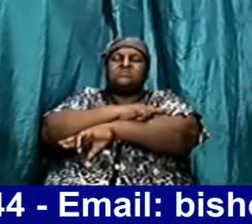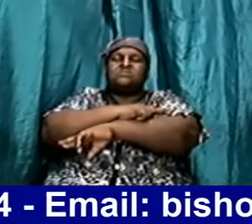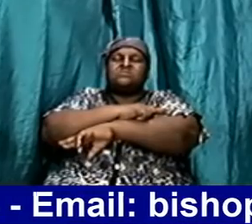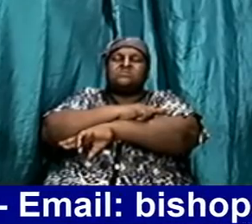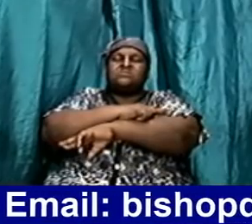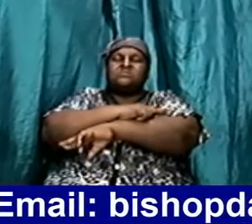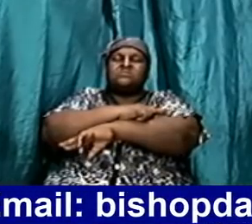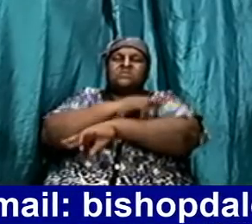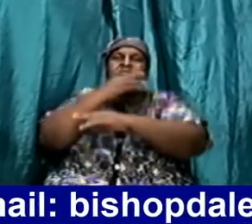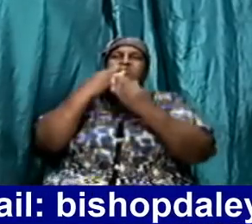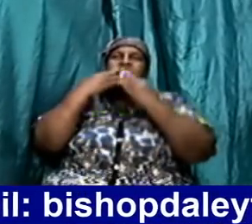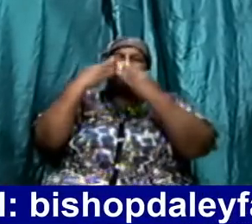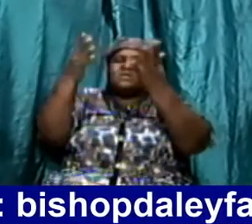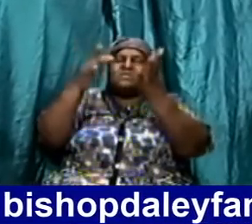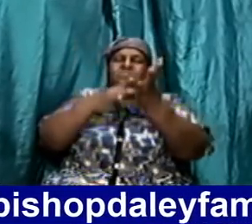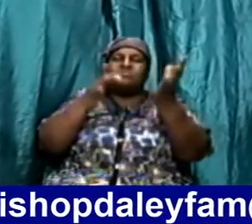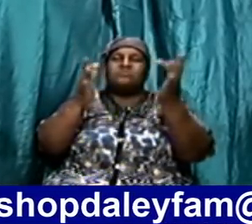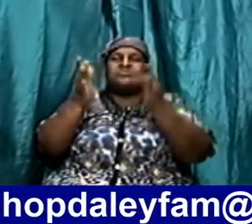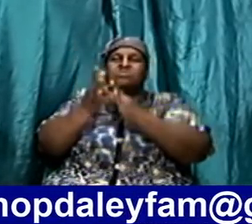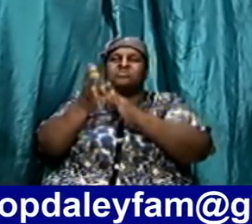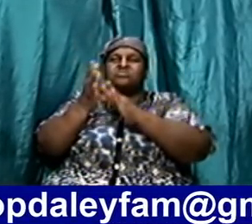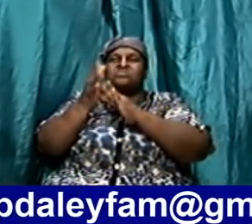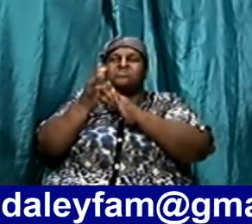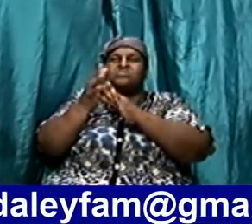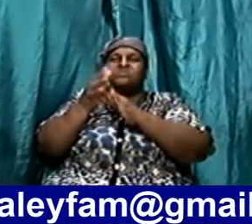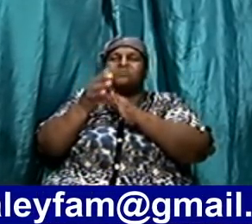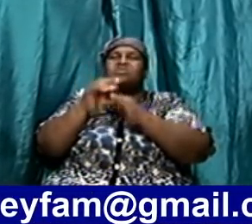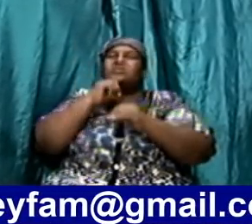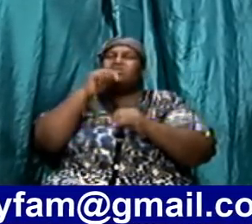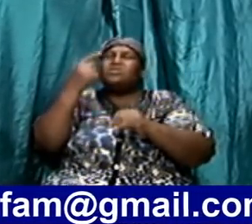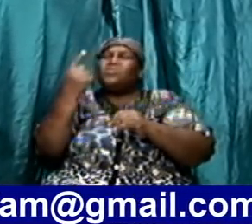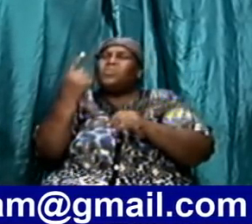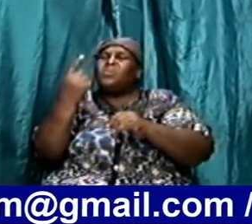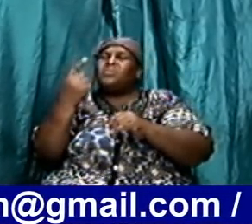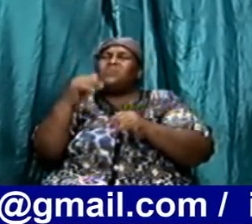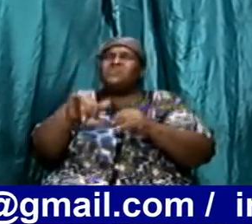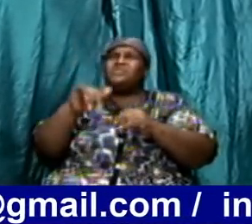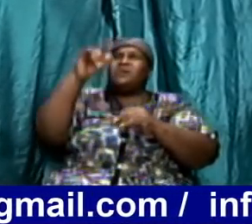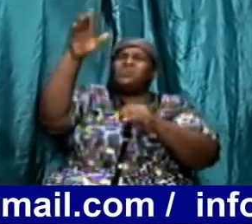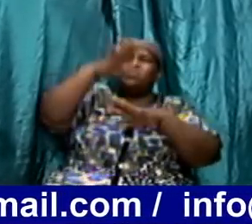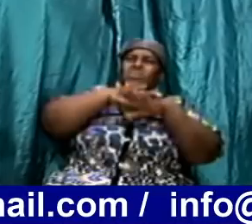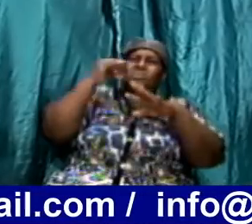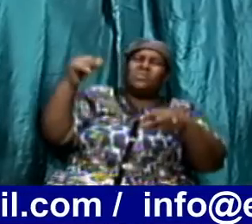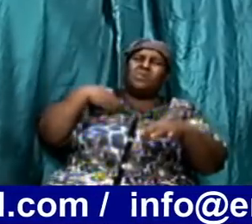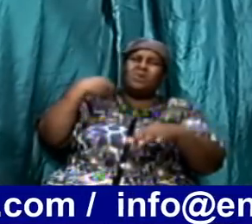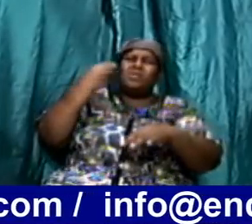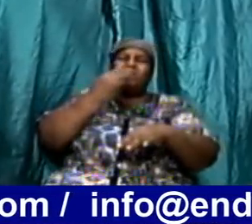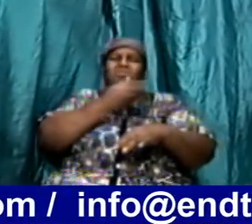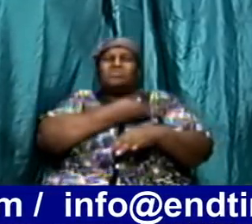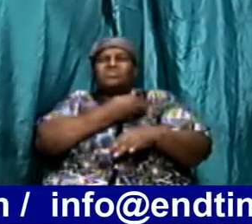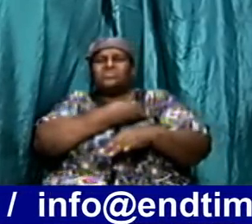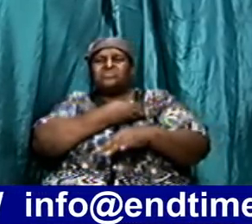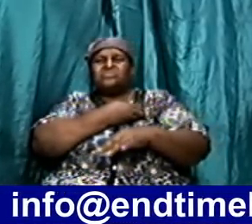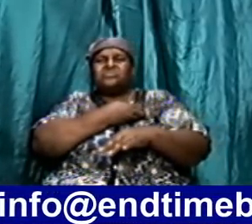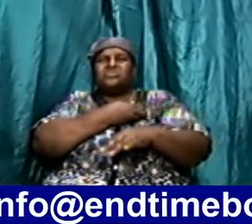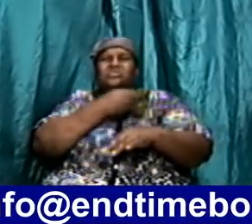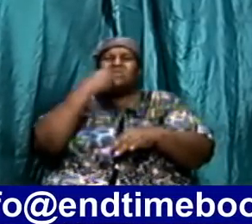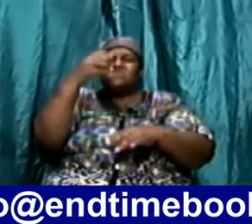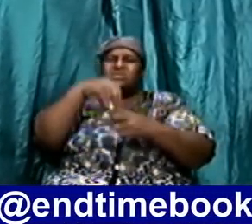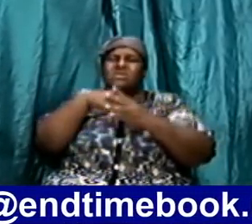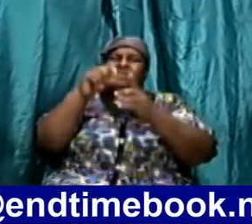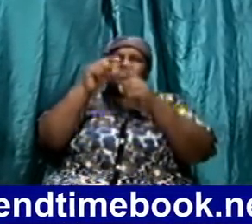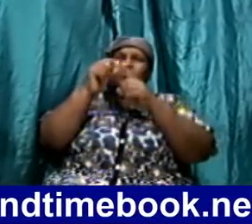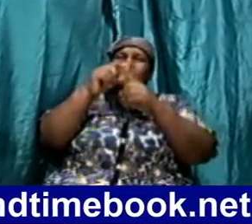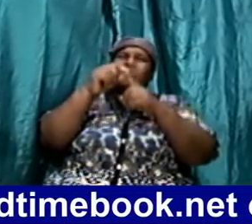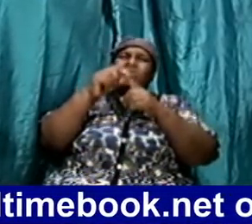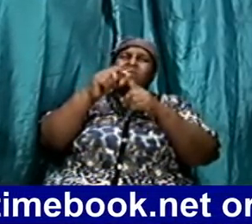we thank you Jesus that not only that that you have called us amen you said in your words that you have